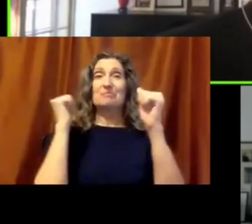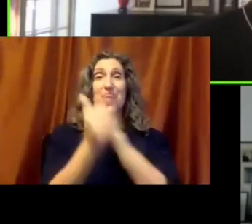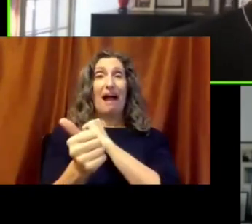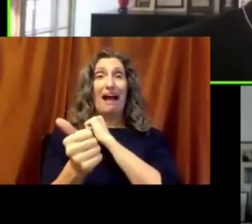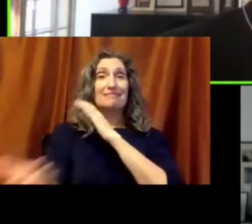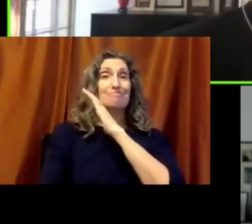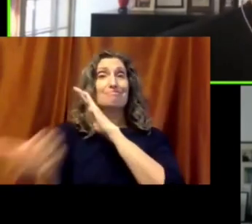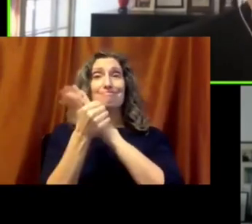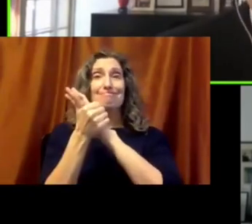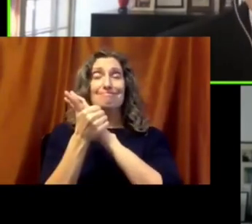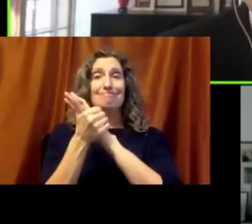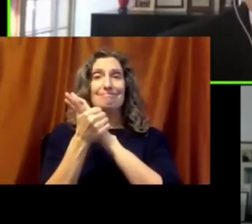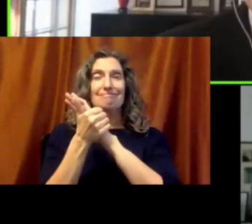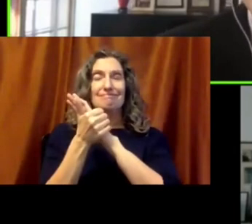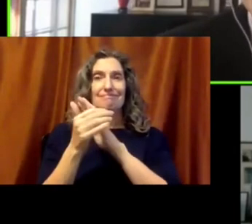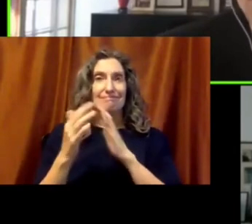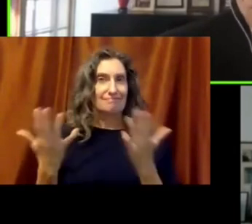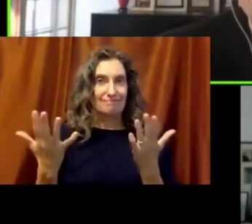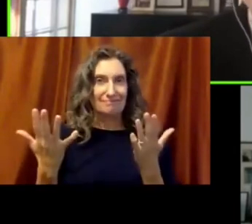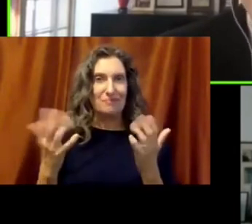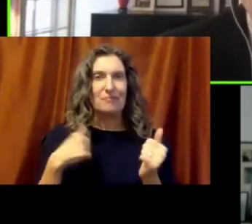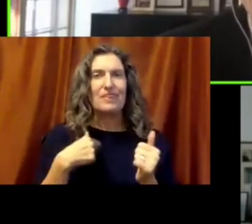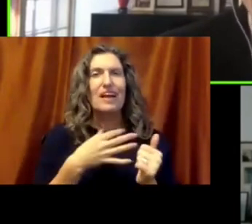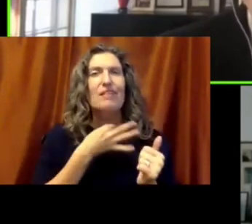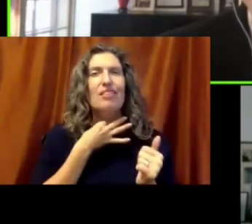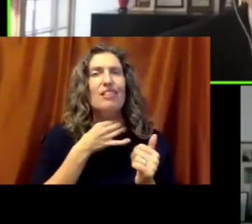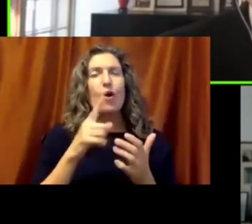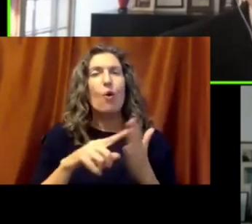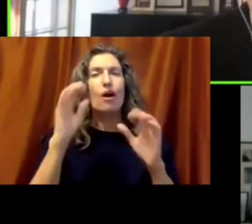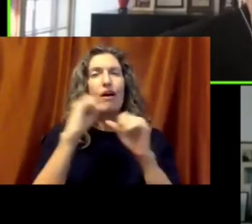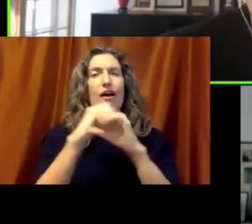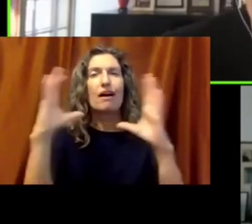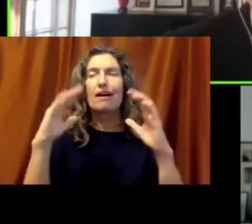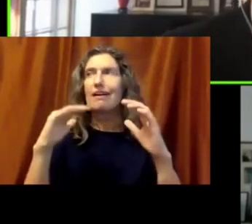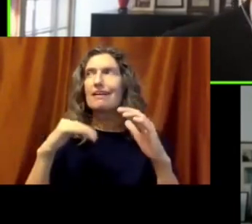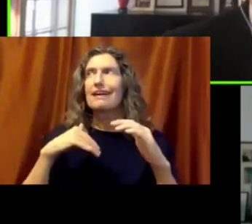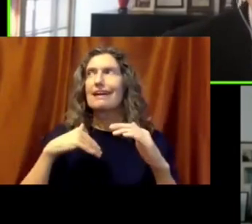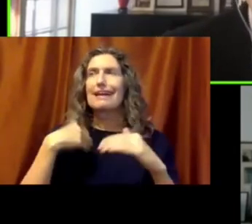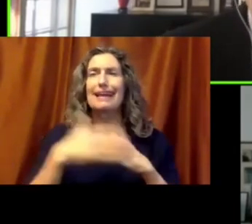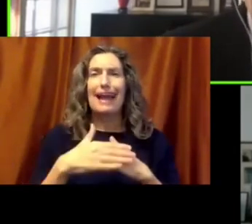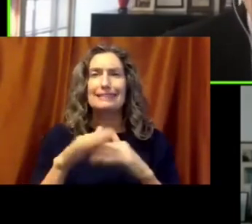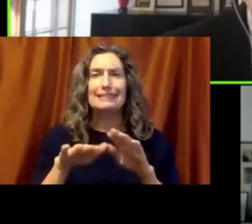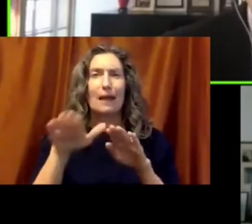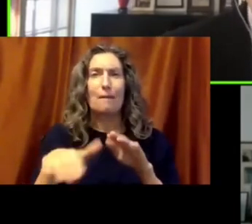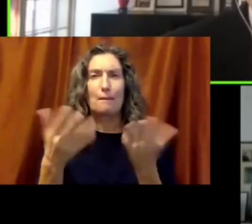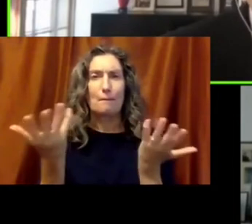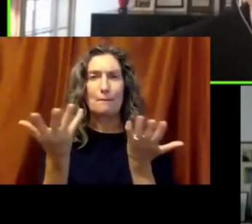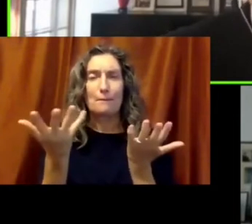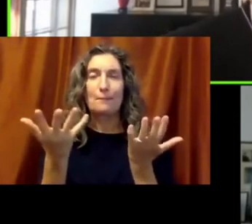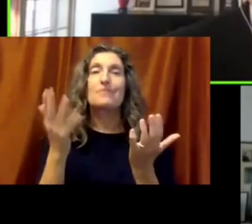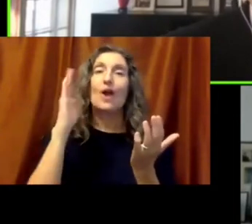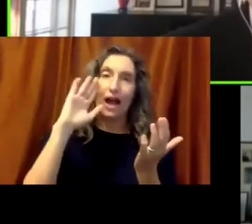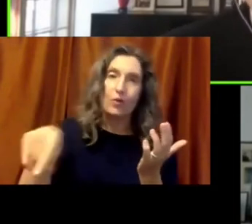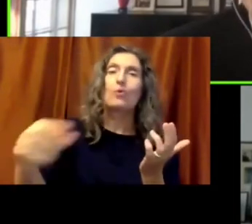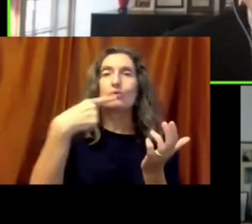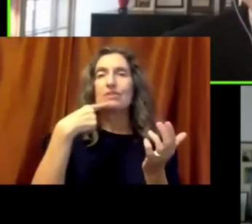how do you imagine that next step, which you've talked about a little bit and, you know, about the state stepping up and that this is going to take real